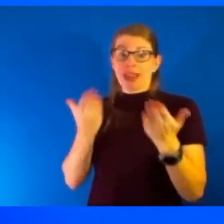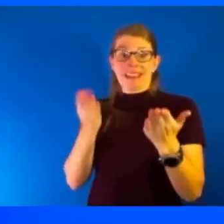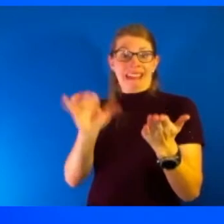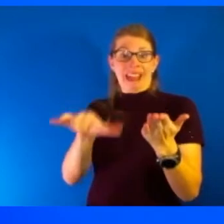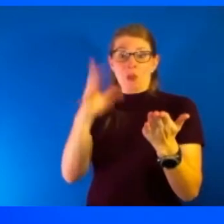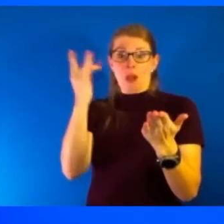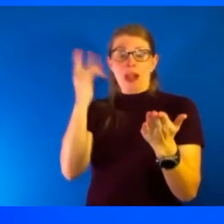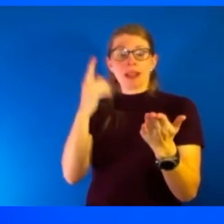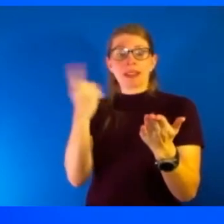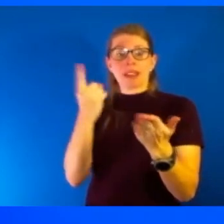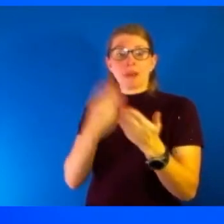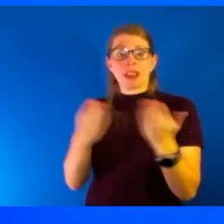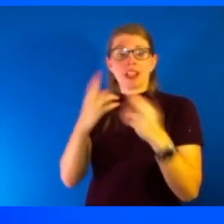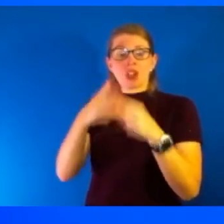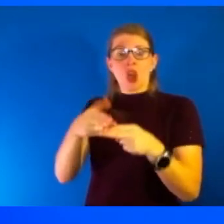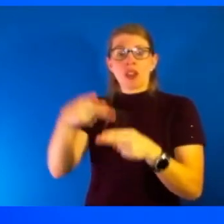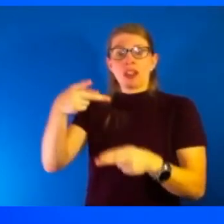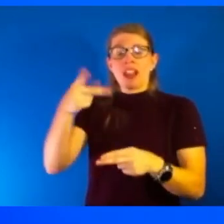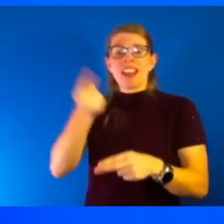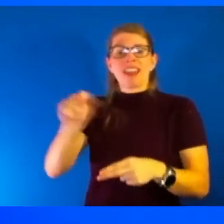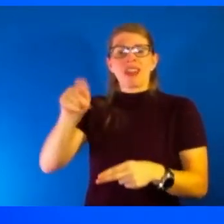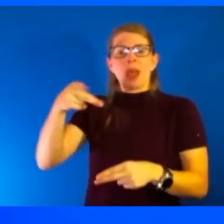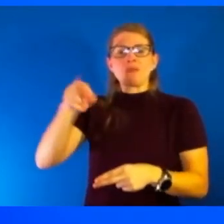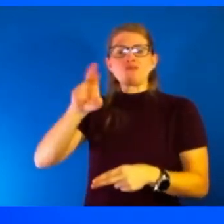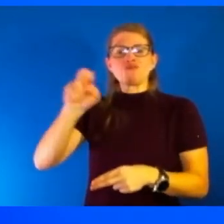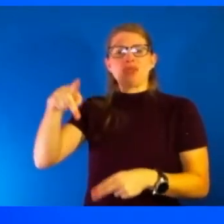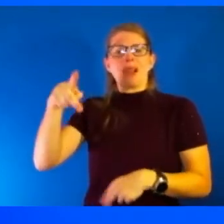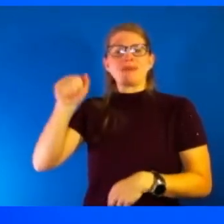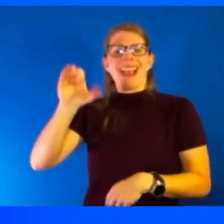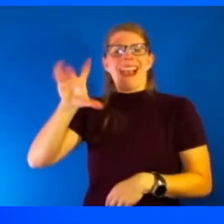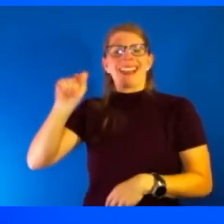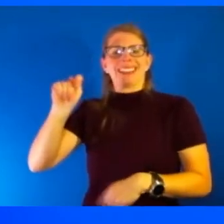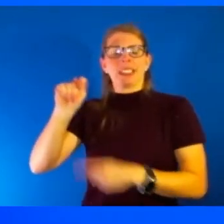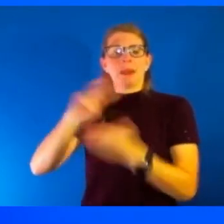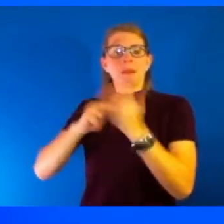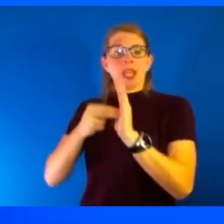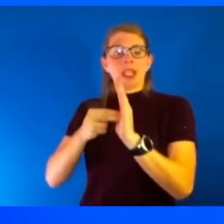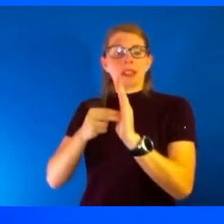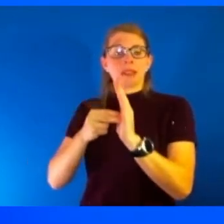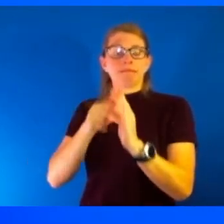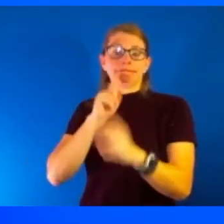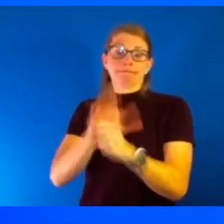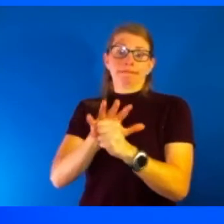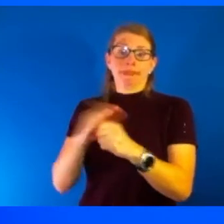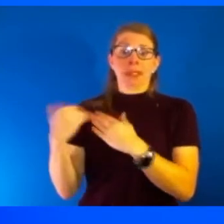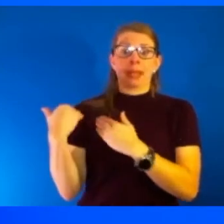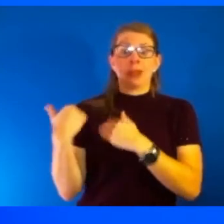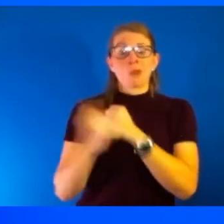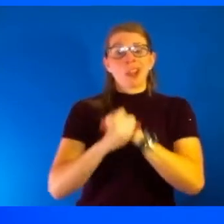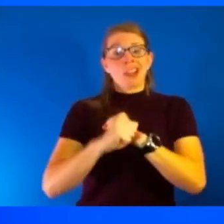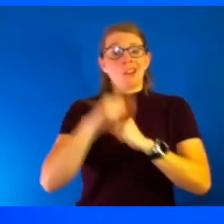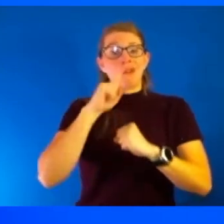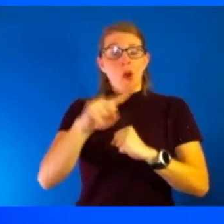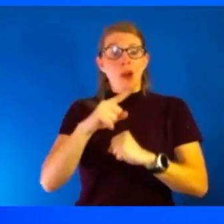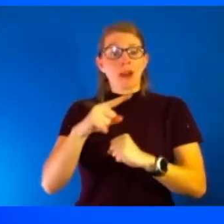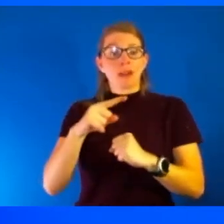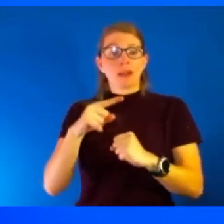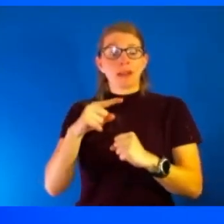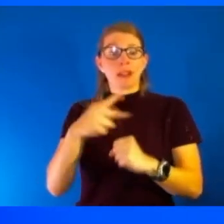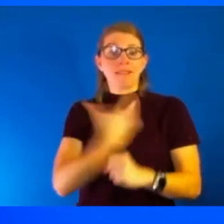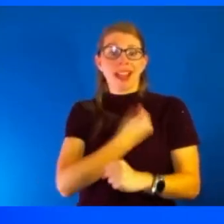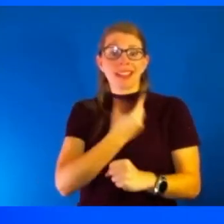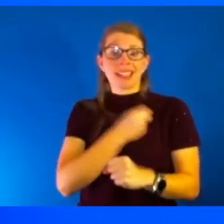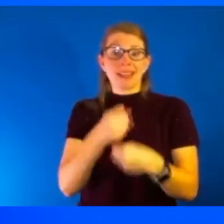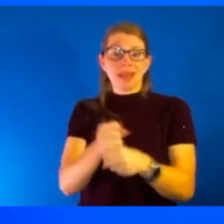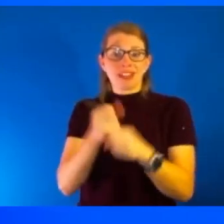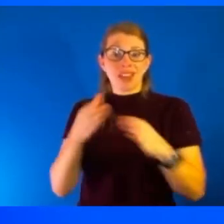have something called the prep Act, which guarantees liability protection for the vaccine manufacturers and those that are